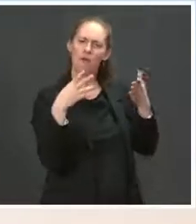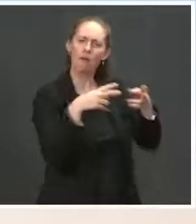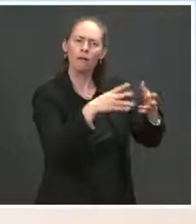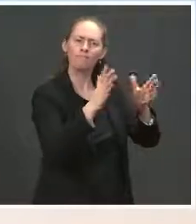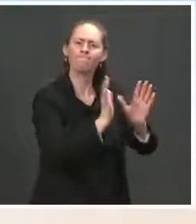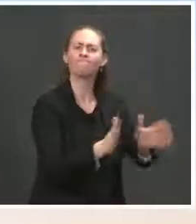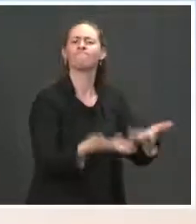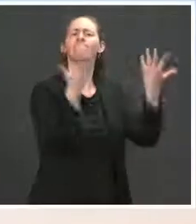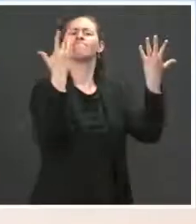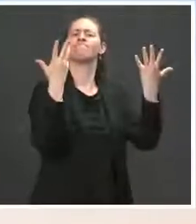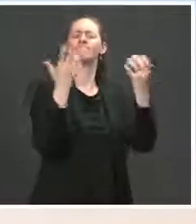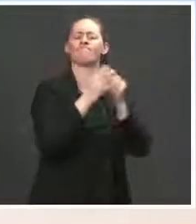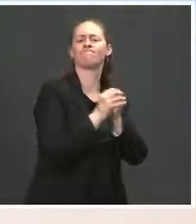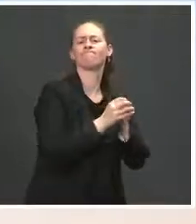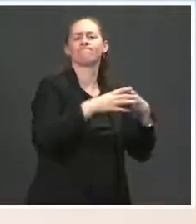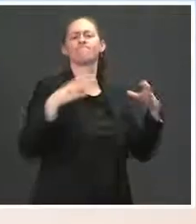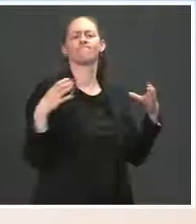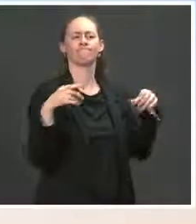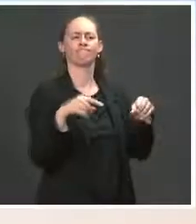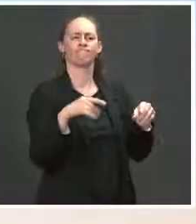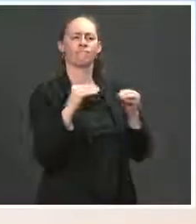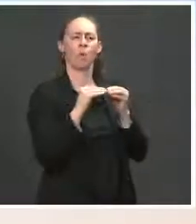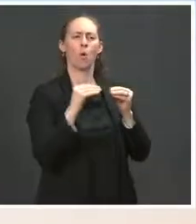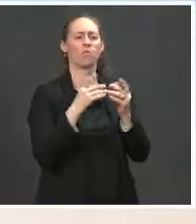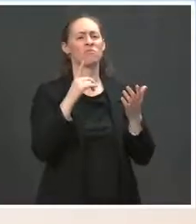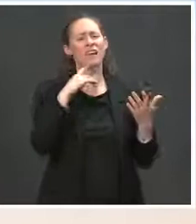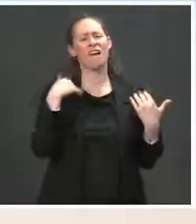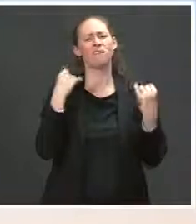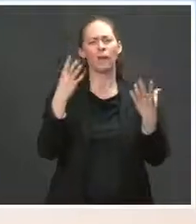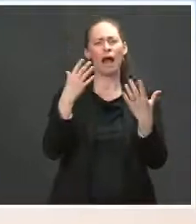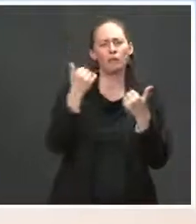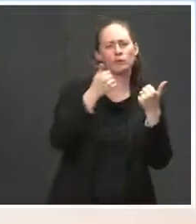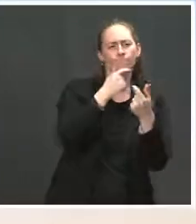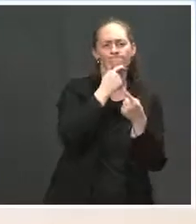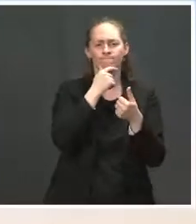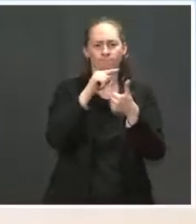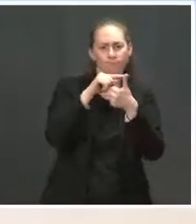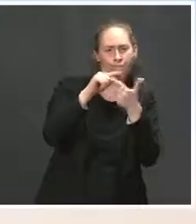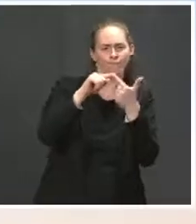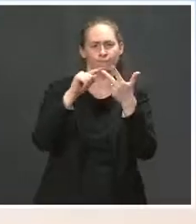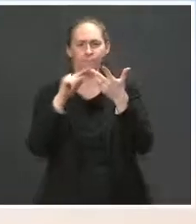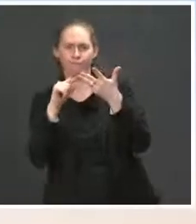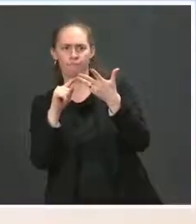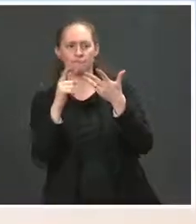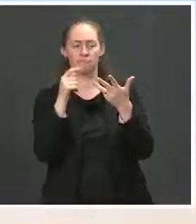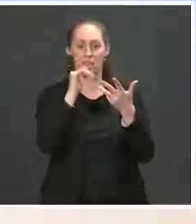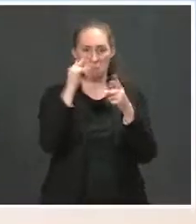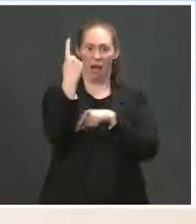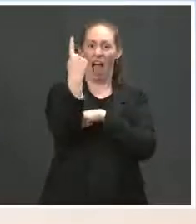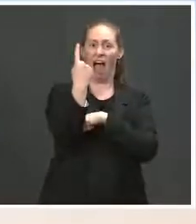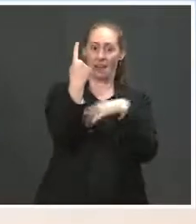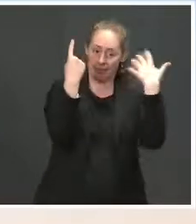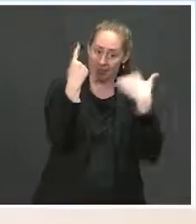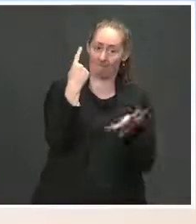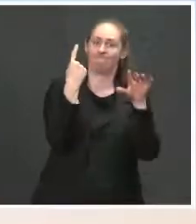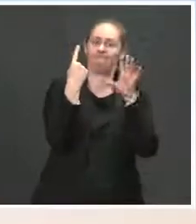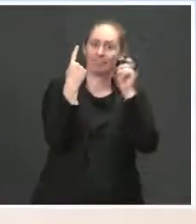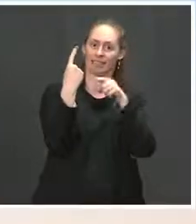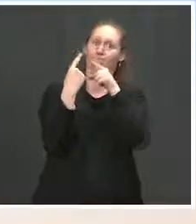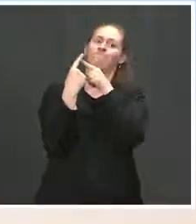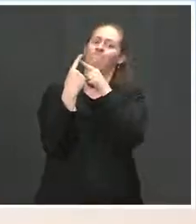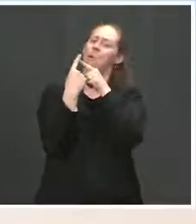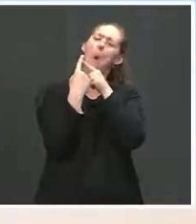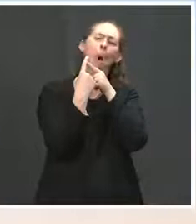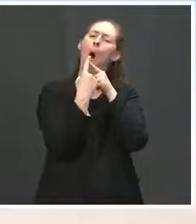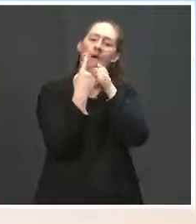those industries. But we've, there are a lot of options for how we get there. And so, it isn't just one pathway to get there. Okay. I've got,